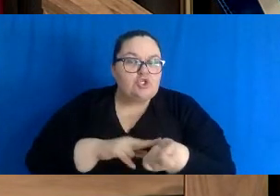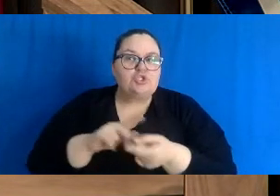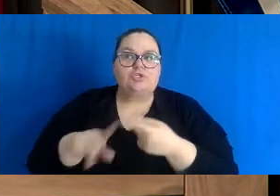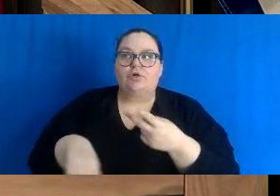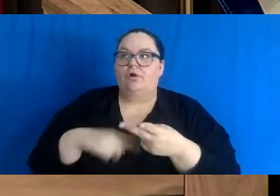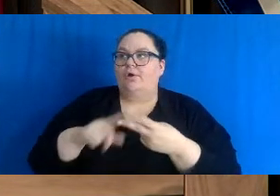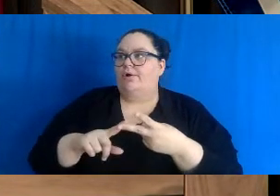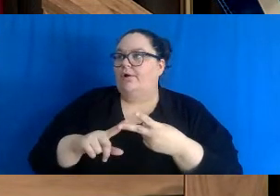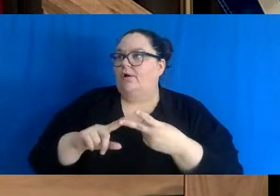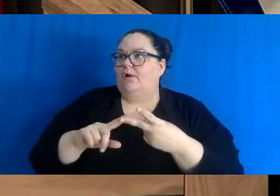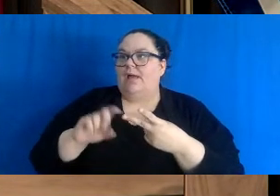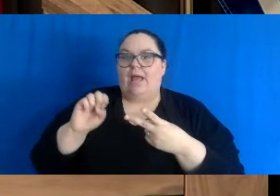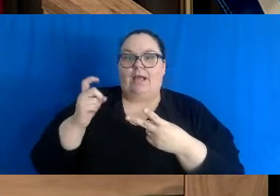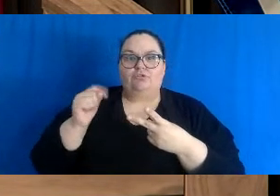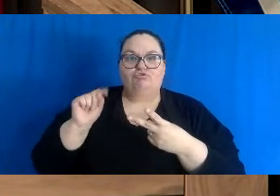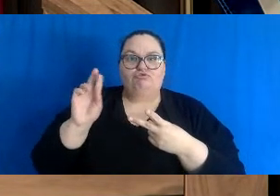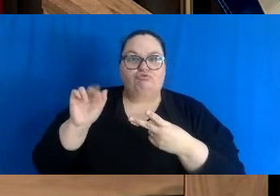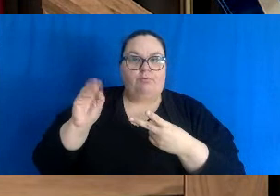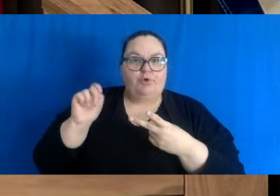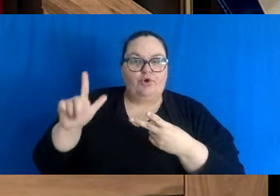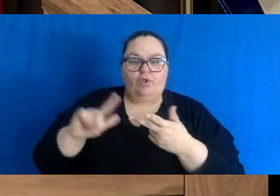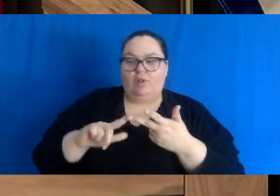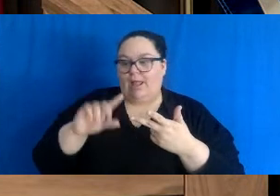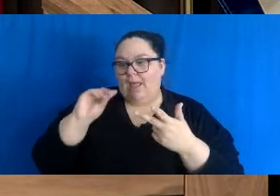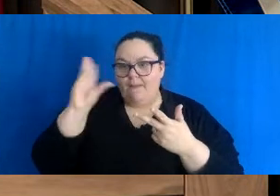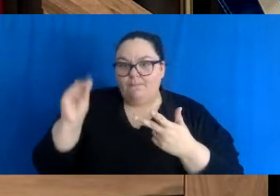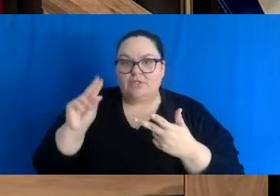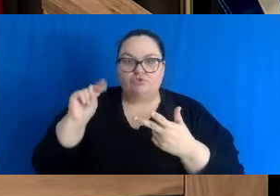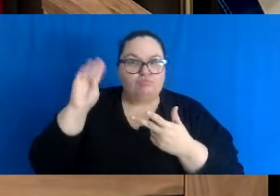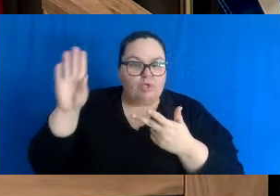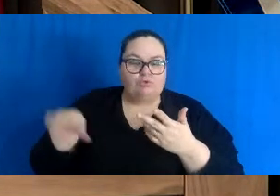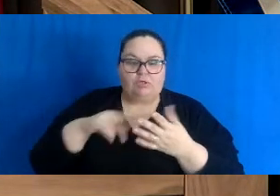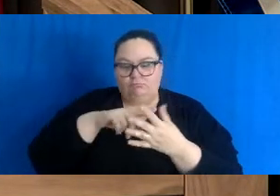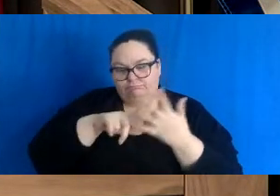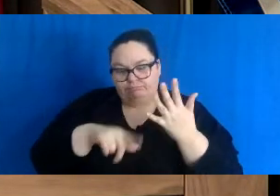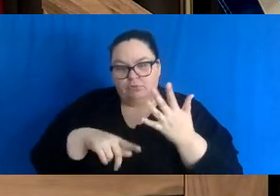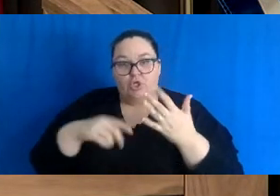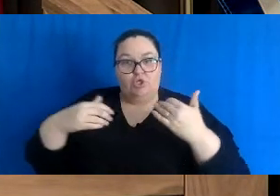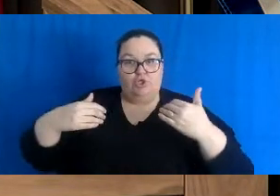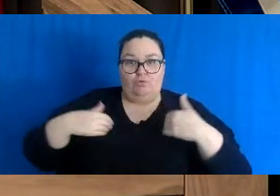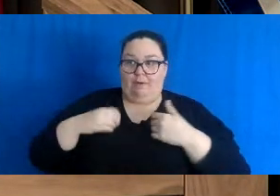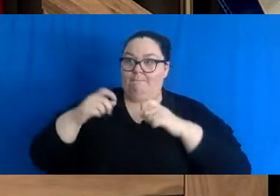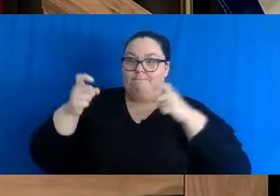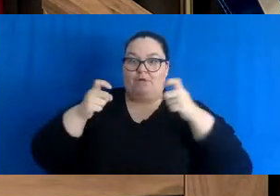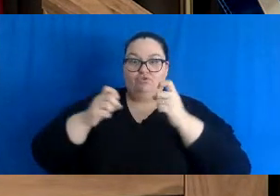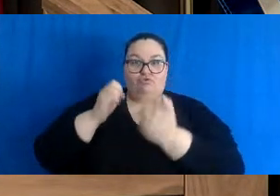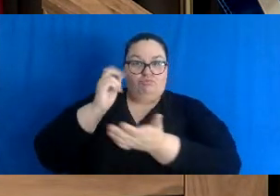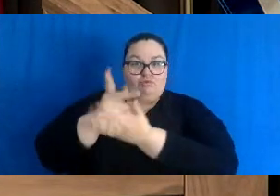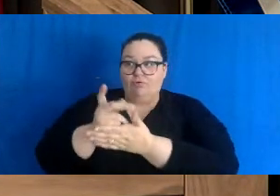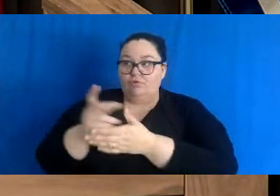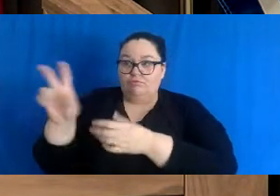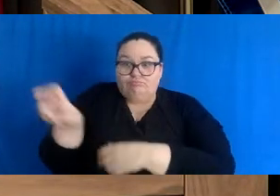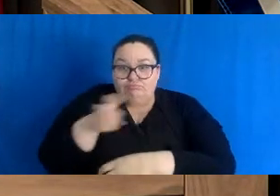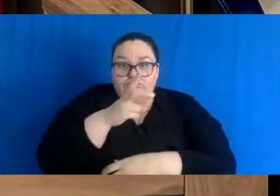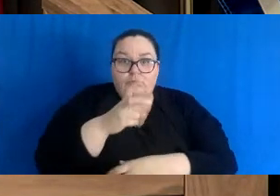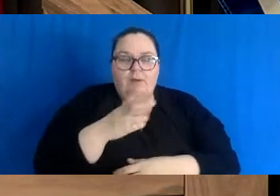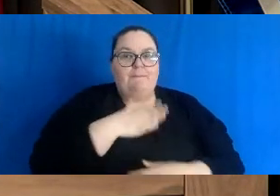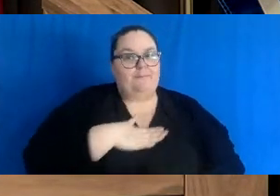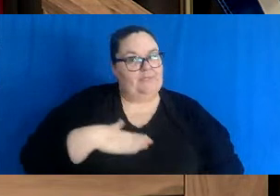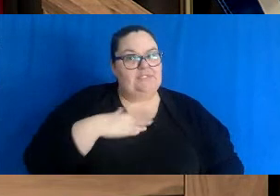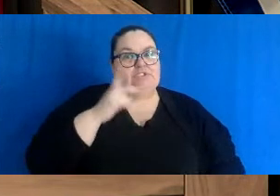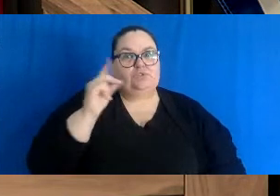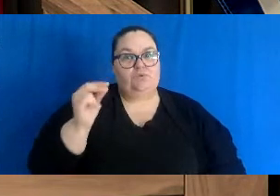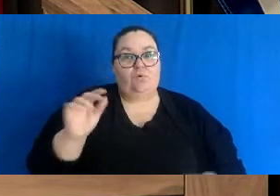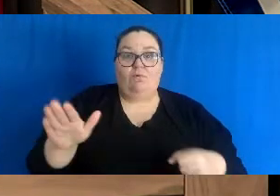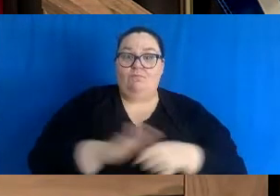hospital ambulance New Brunswick with critical care experience. And have your manager's approval to participate. A full time regional